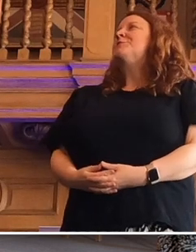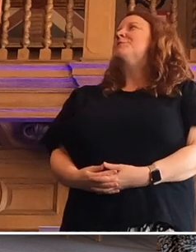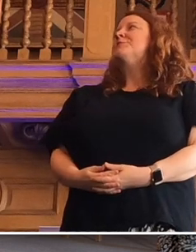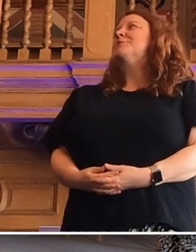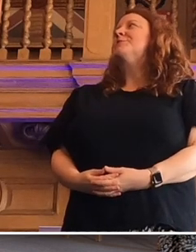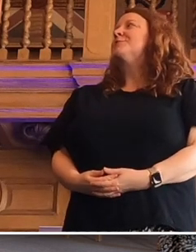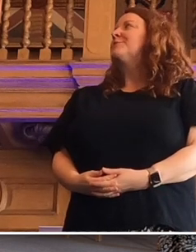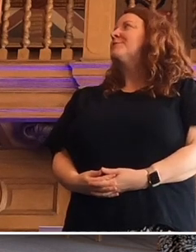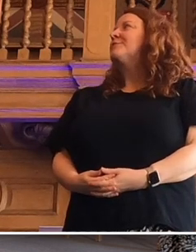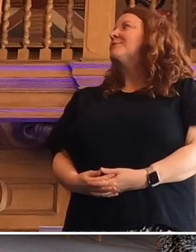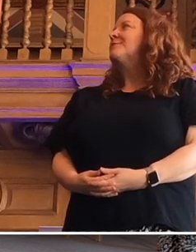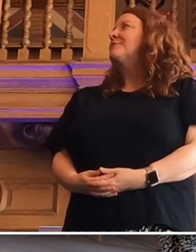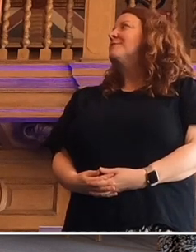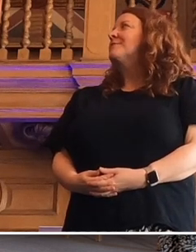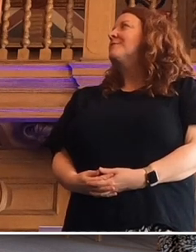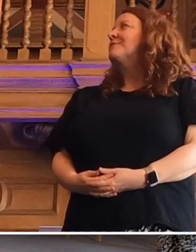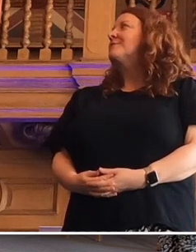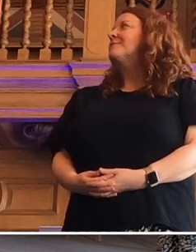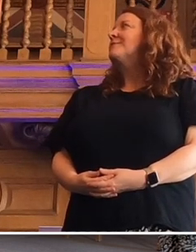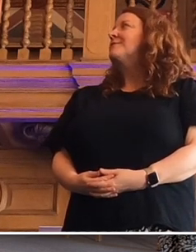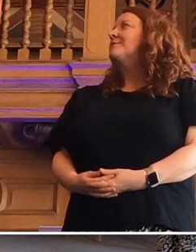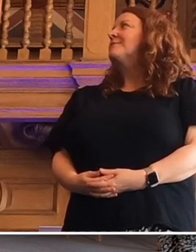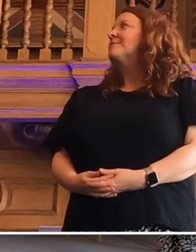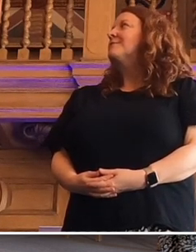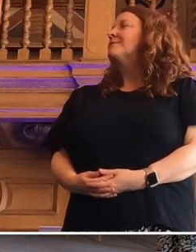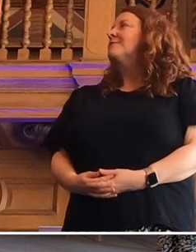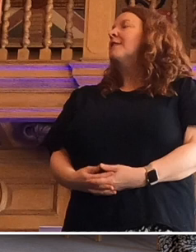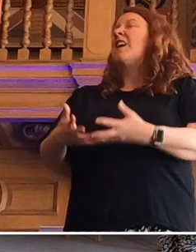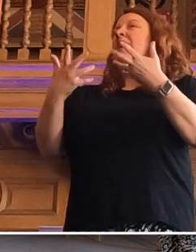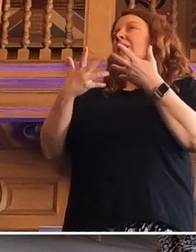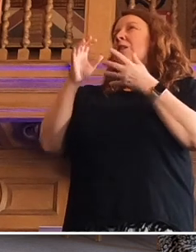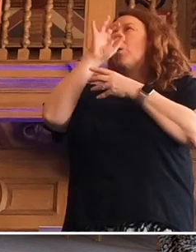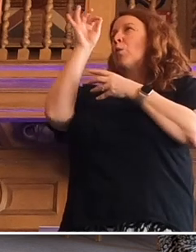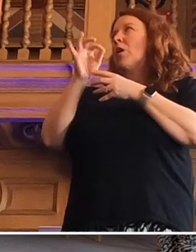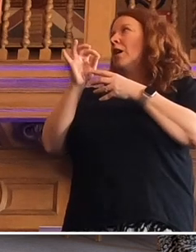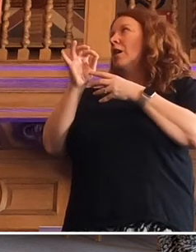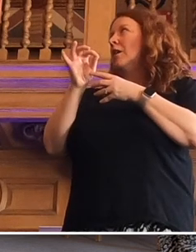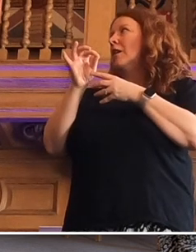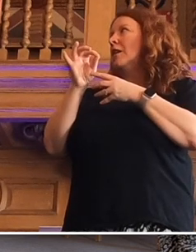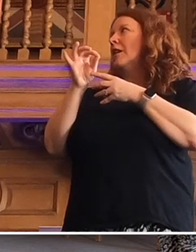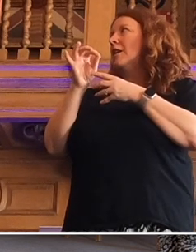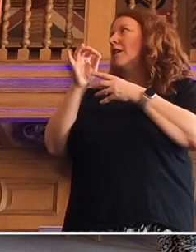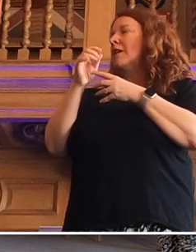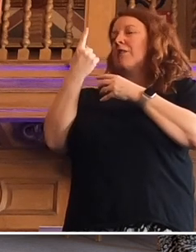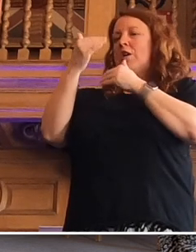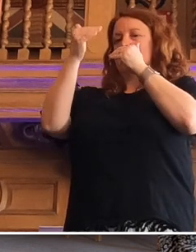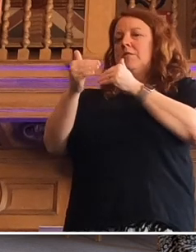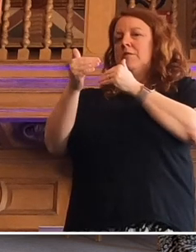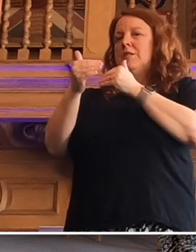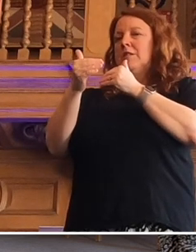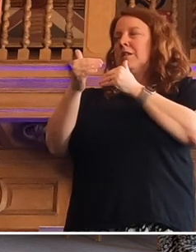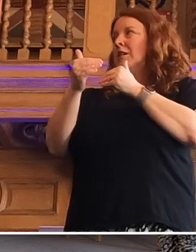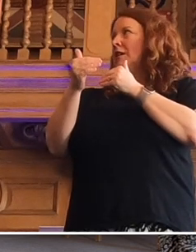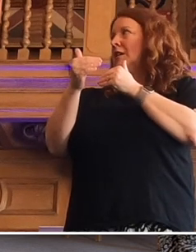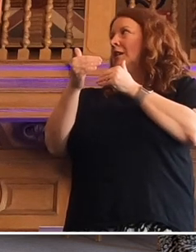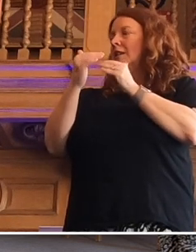And the question that I'm addressing in module one is the issue